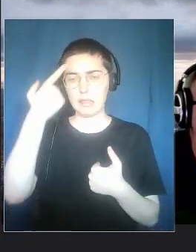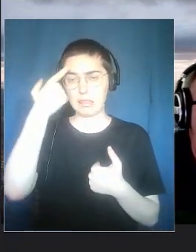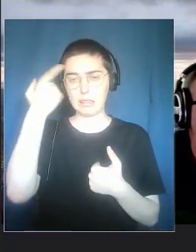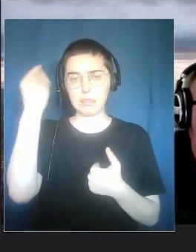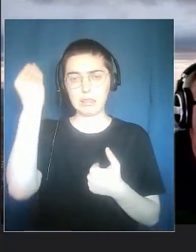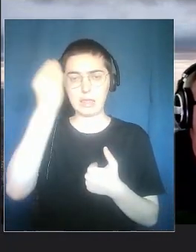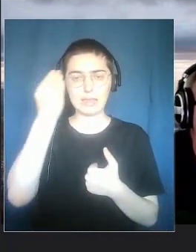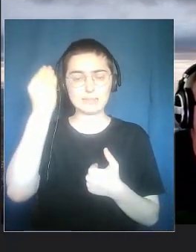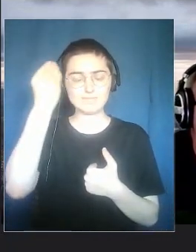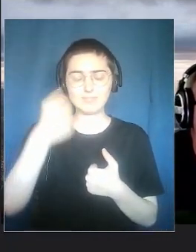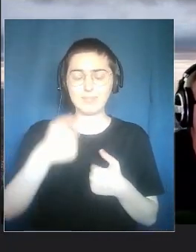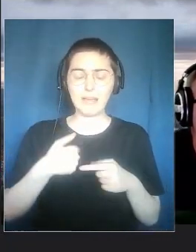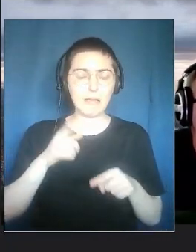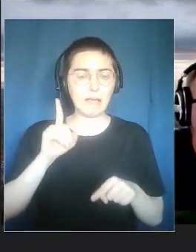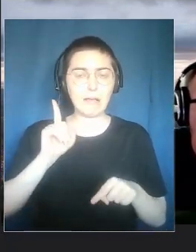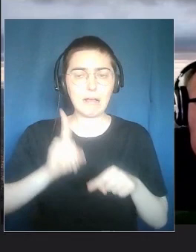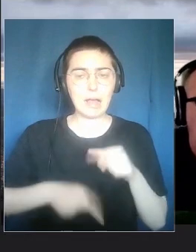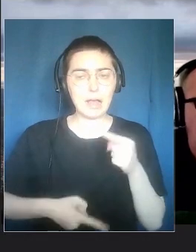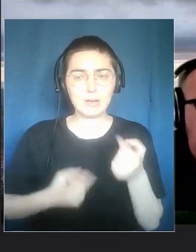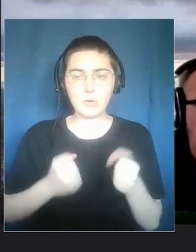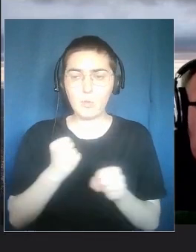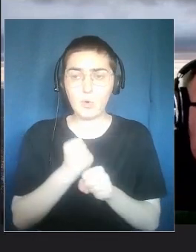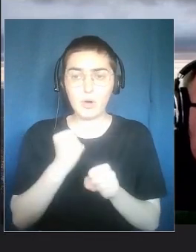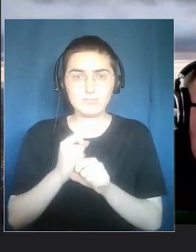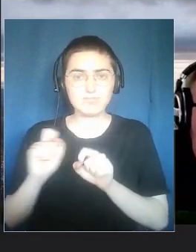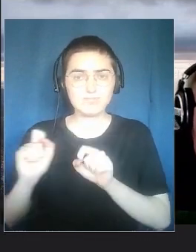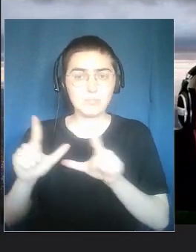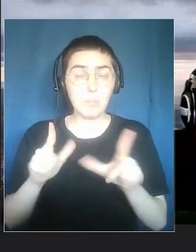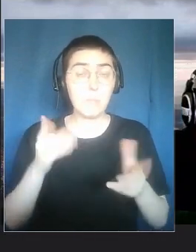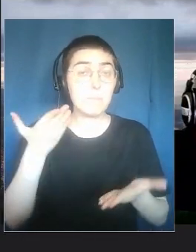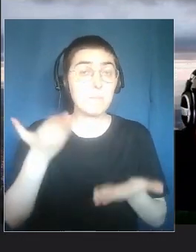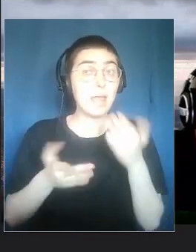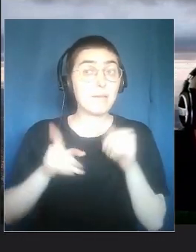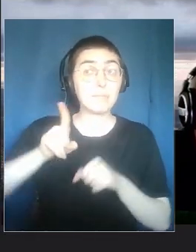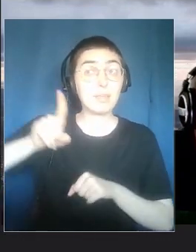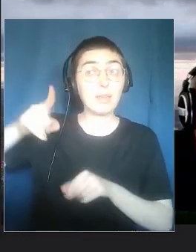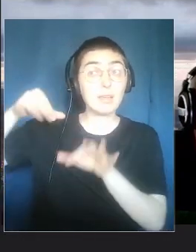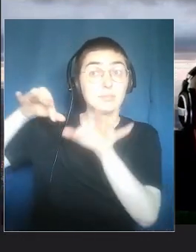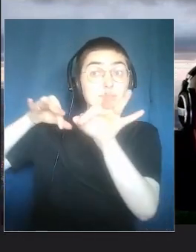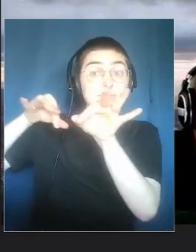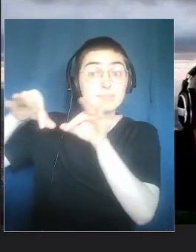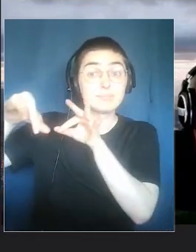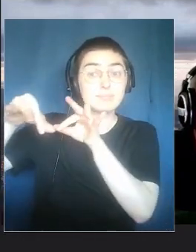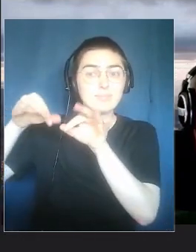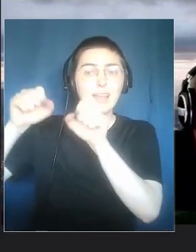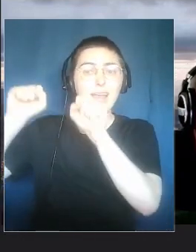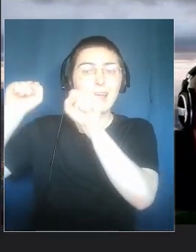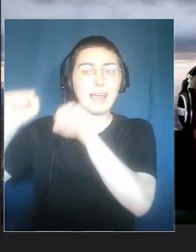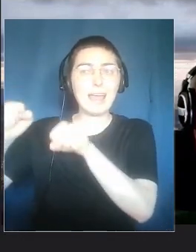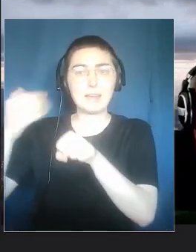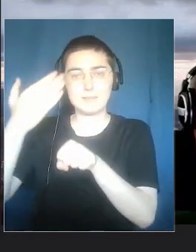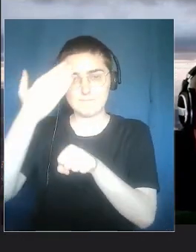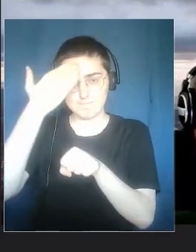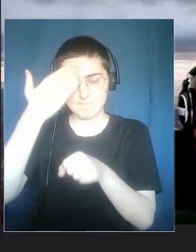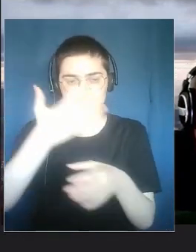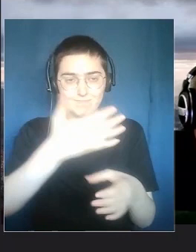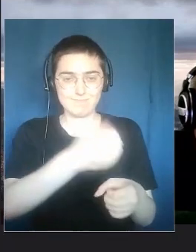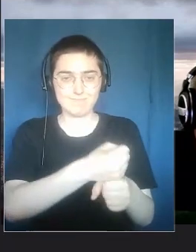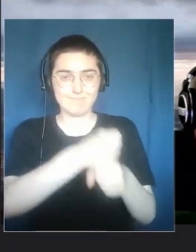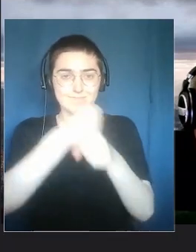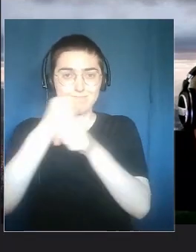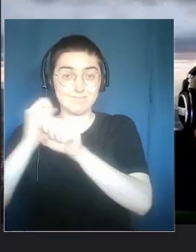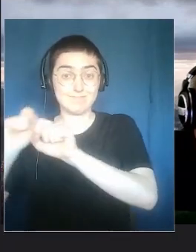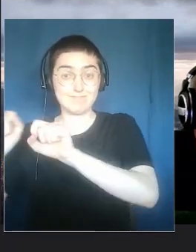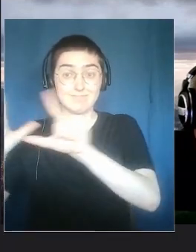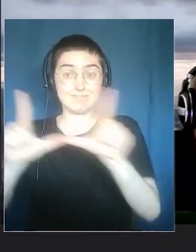looking at ourselves in a group. So I'm trying to